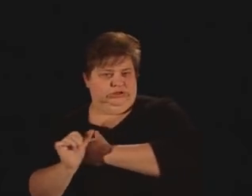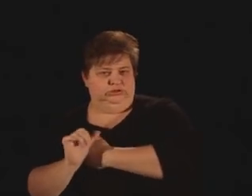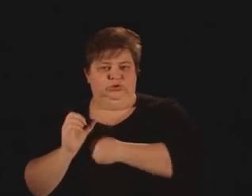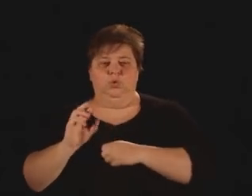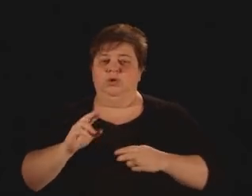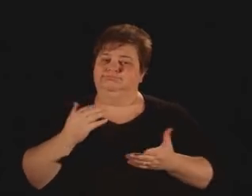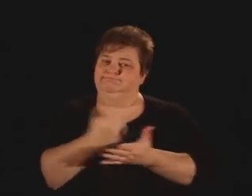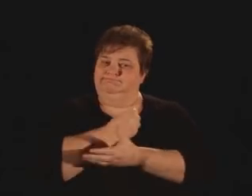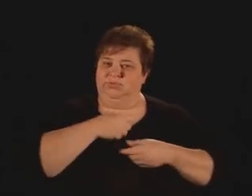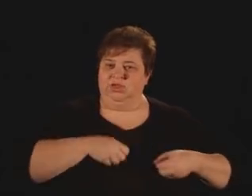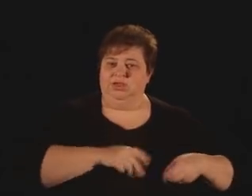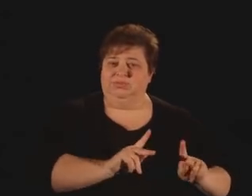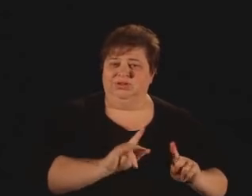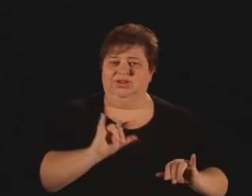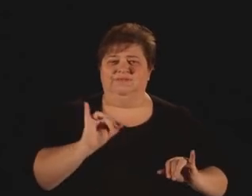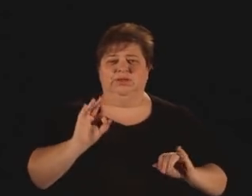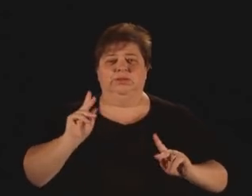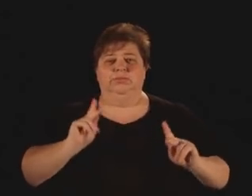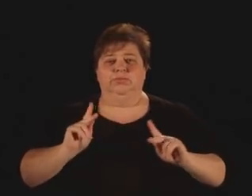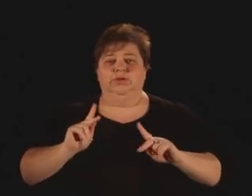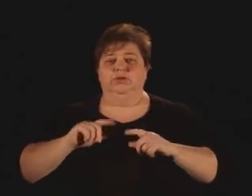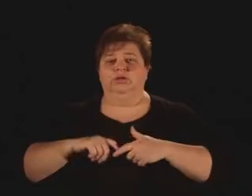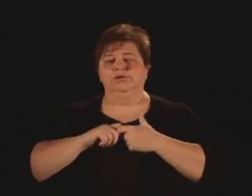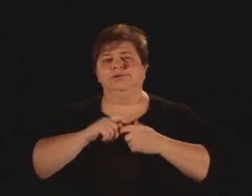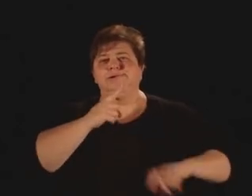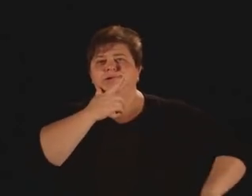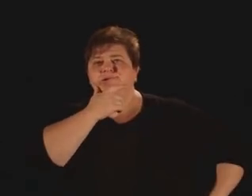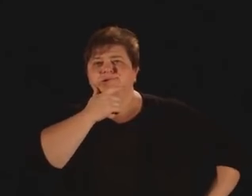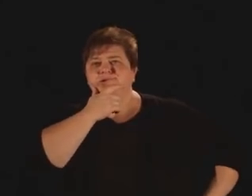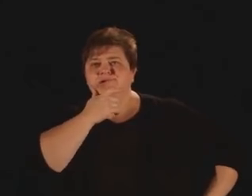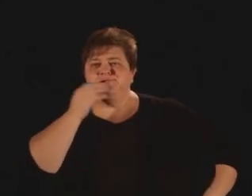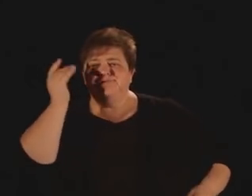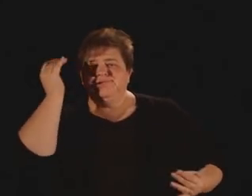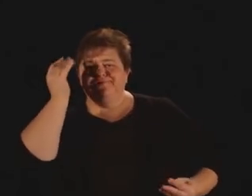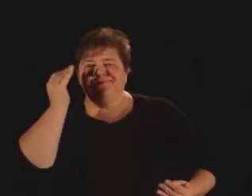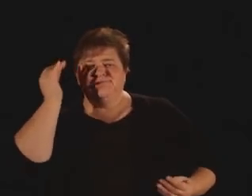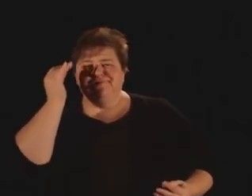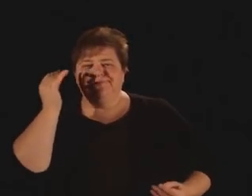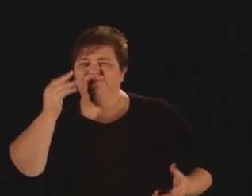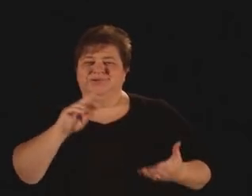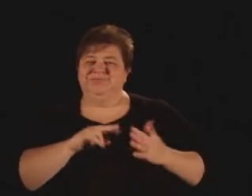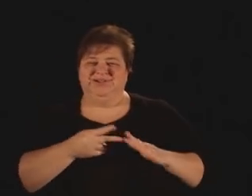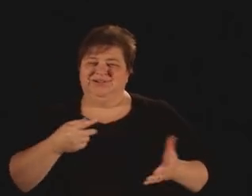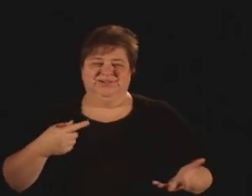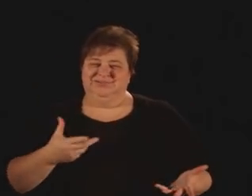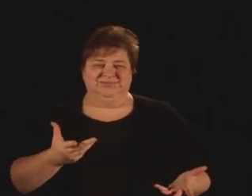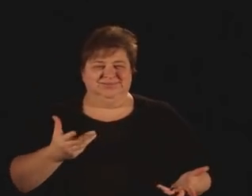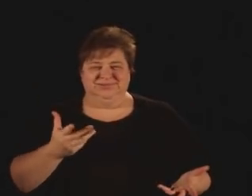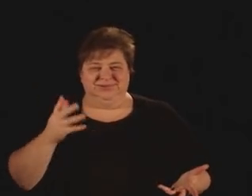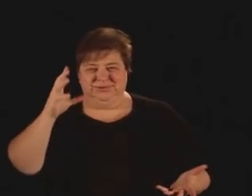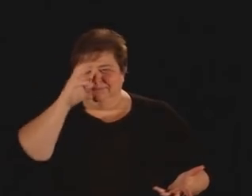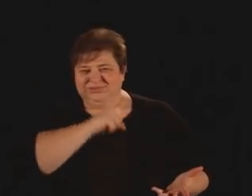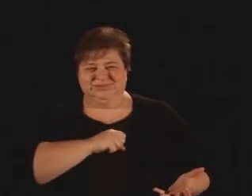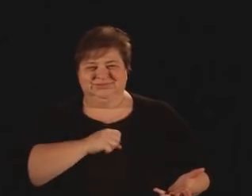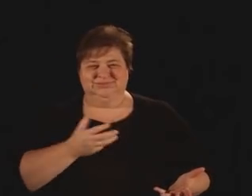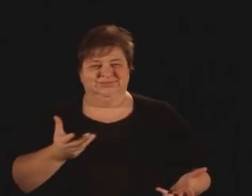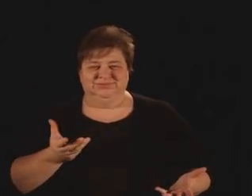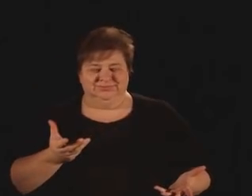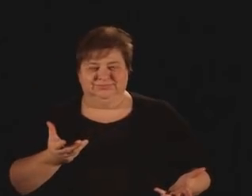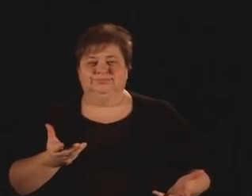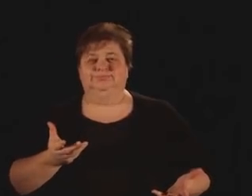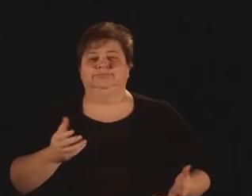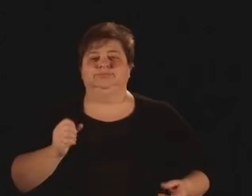Those that thought about it perished. So we have an evolutionary heritage.